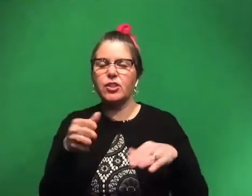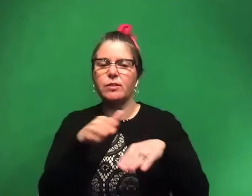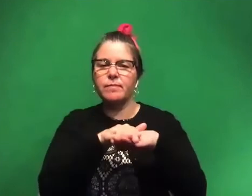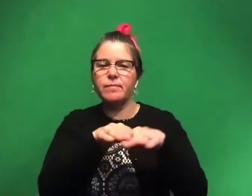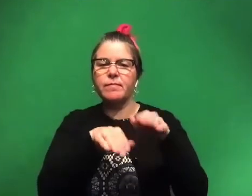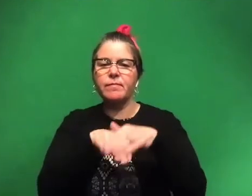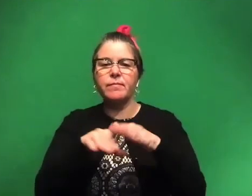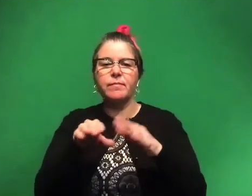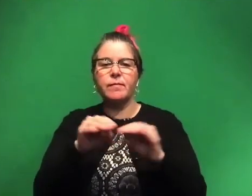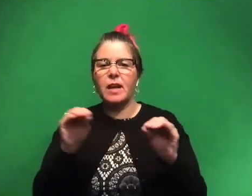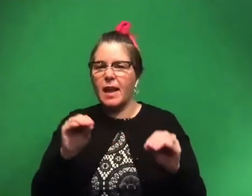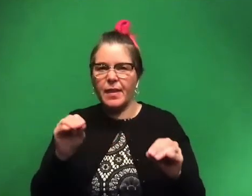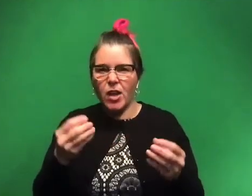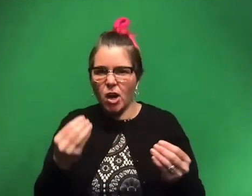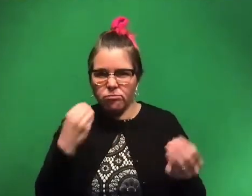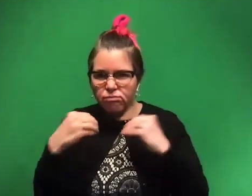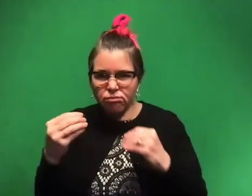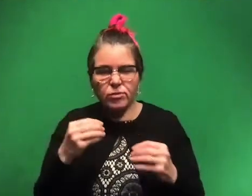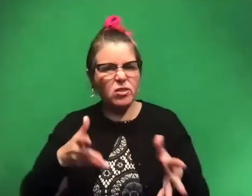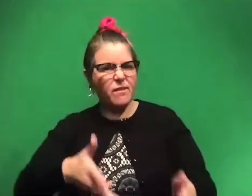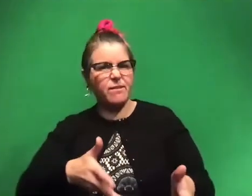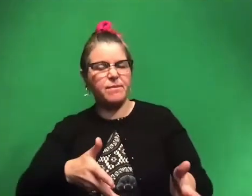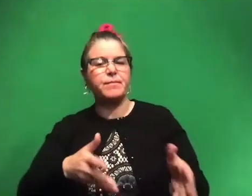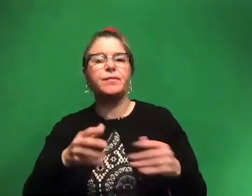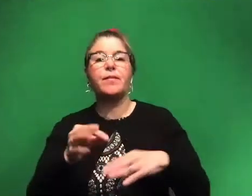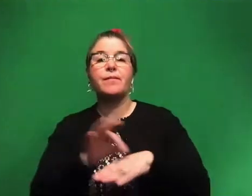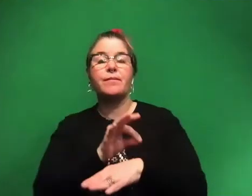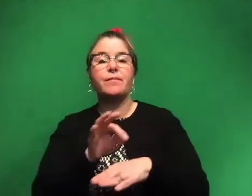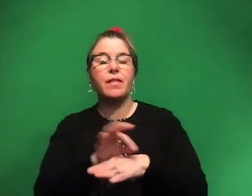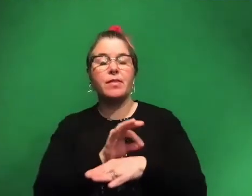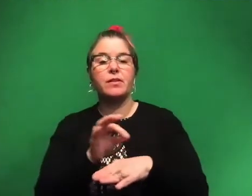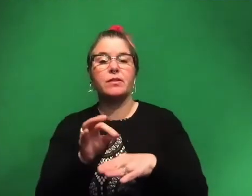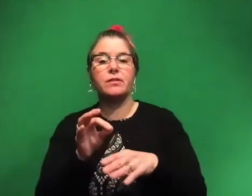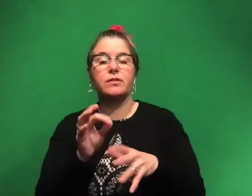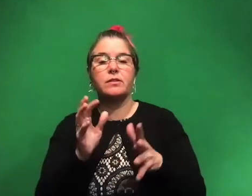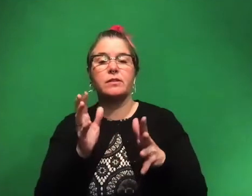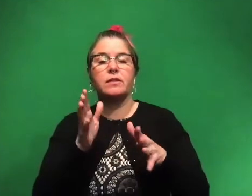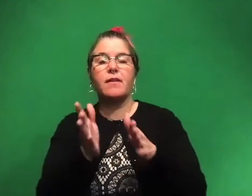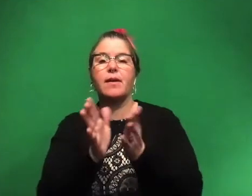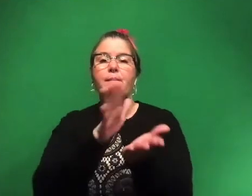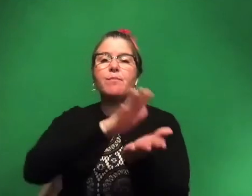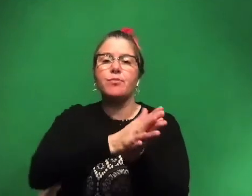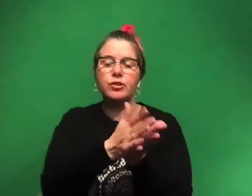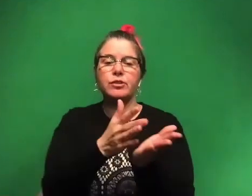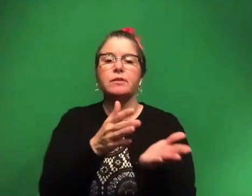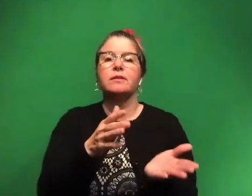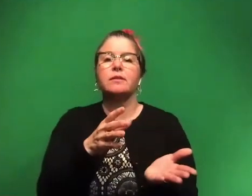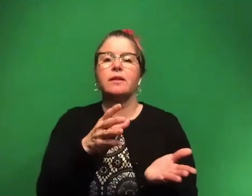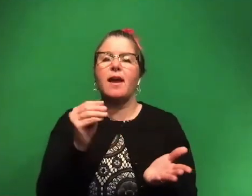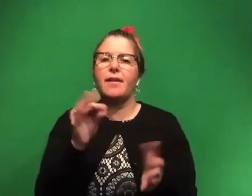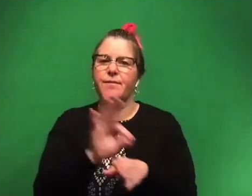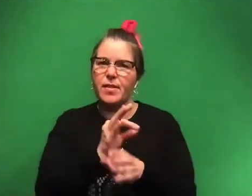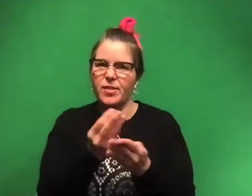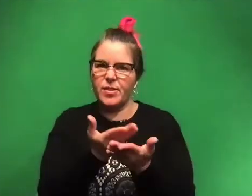was down there to scavenge it. And so it was left alone. And so the feathers were actually left and, you know, impressions and even a little bit of that feather material,